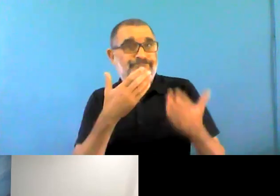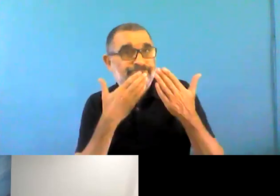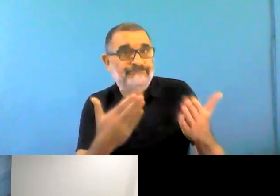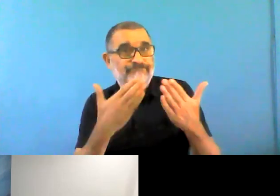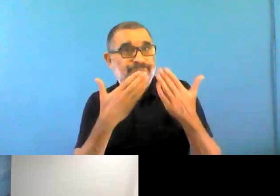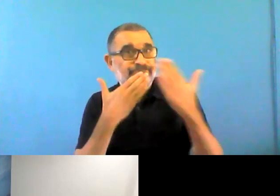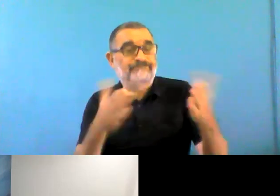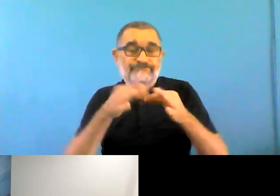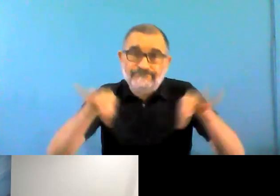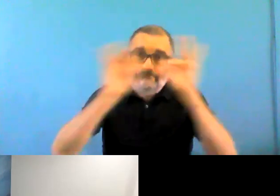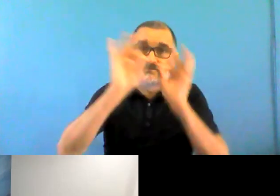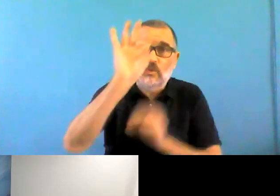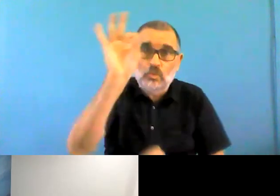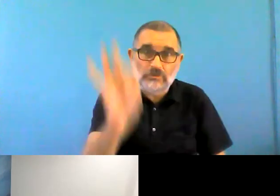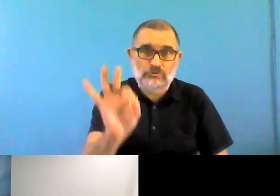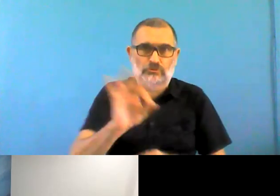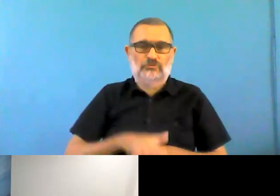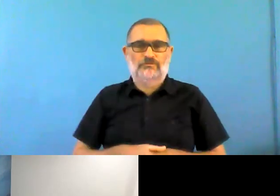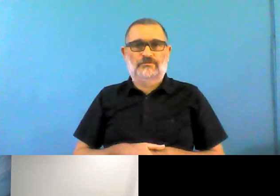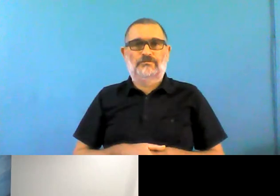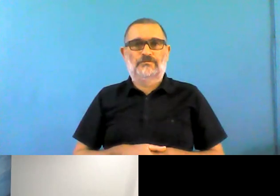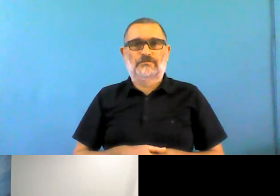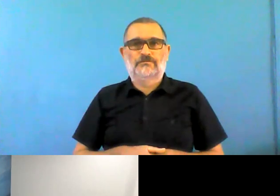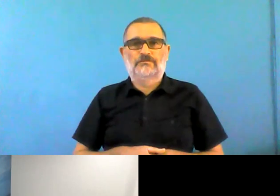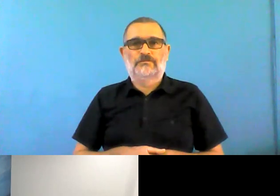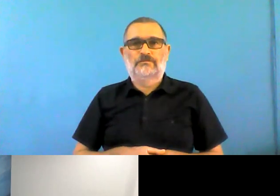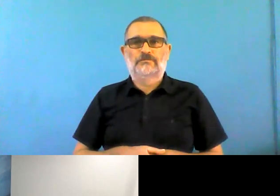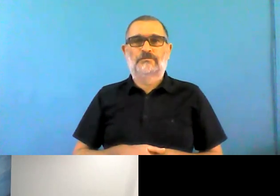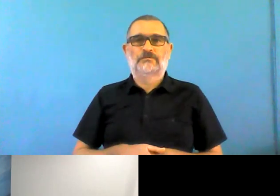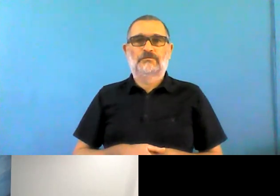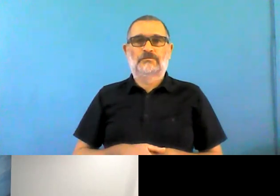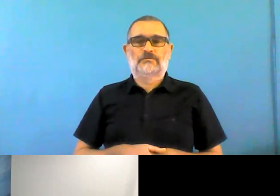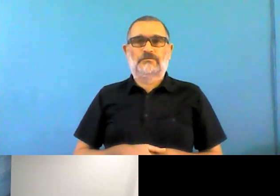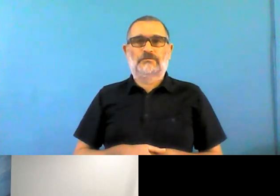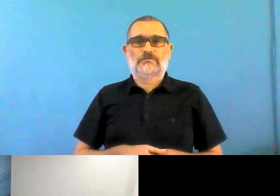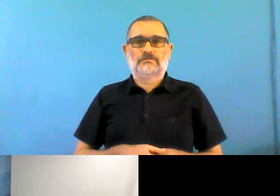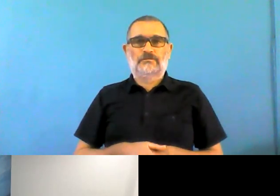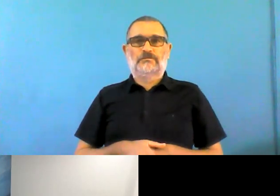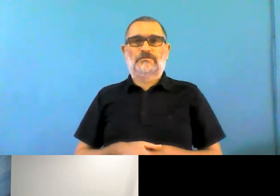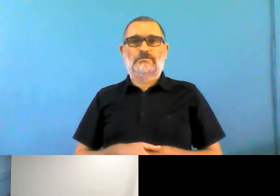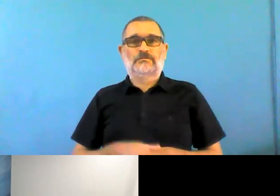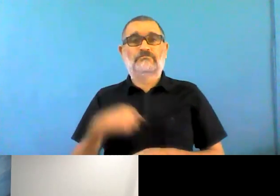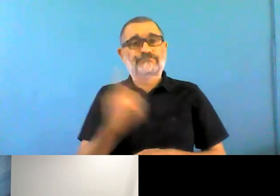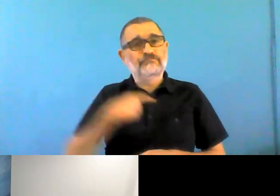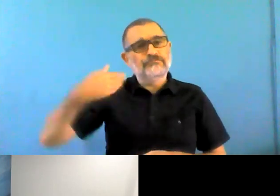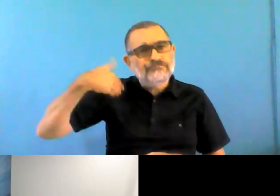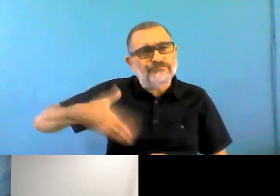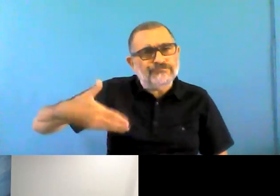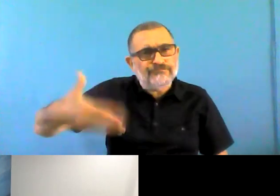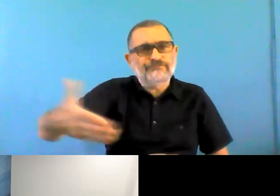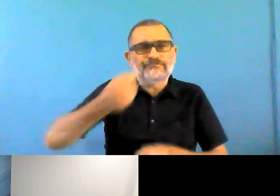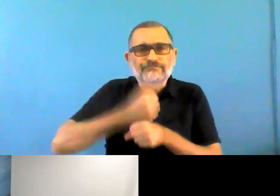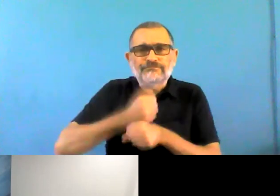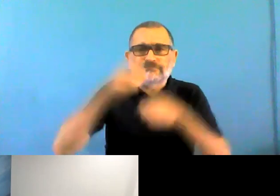we always focus on the health services provided people, but we forget sometimes about the health needs of health care providers. In